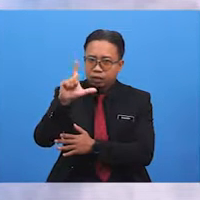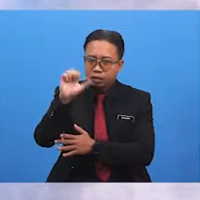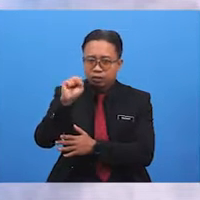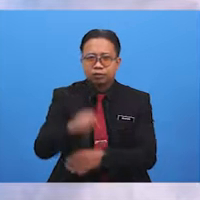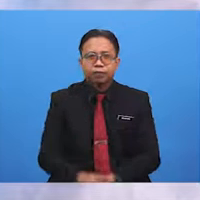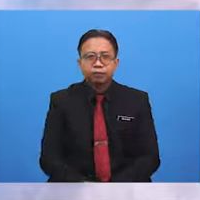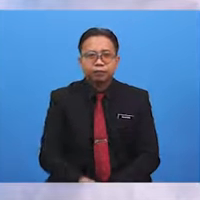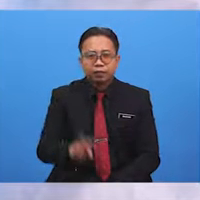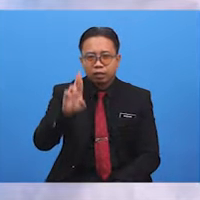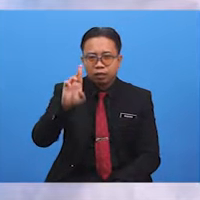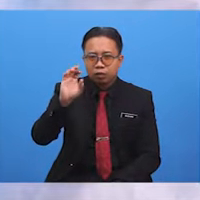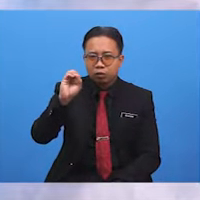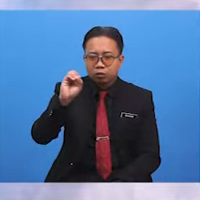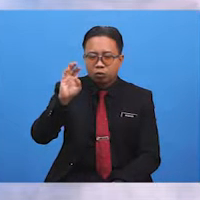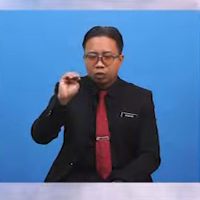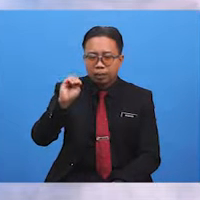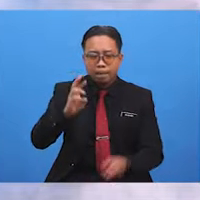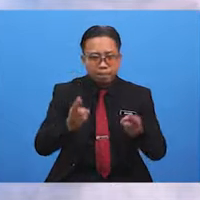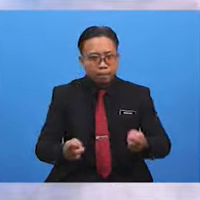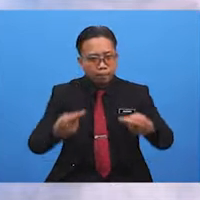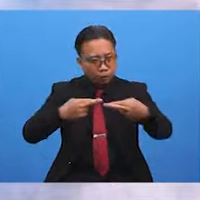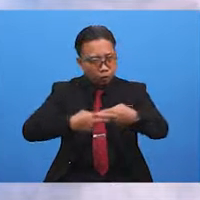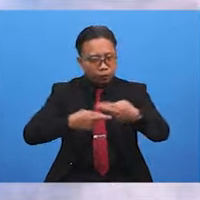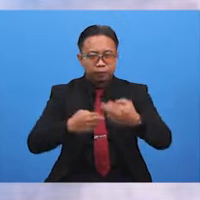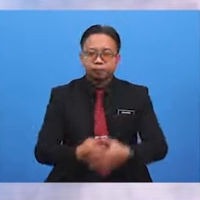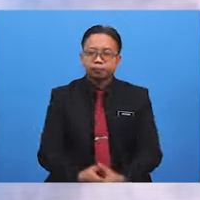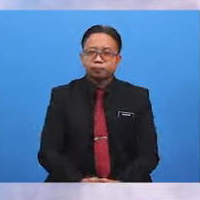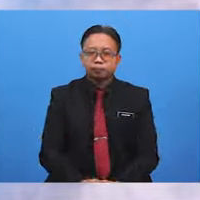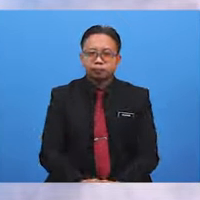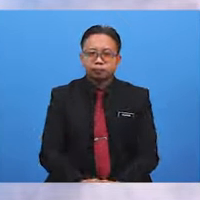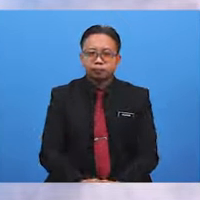R O O O M. Room.